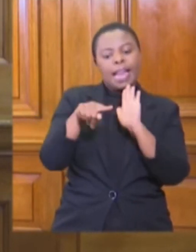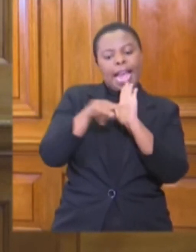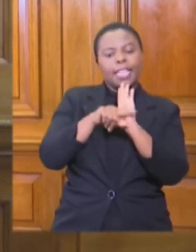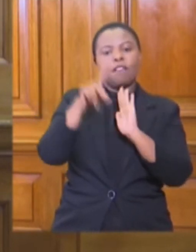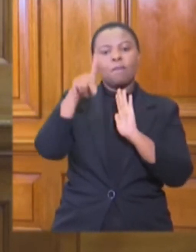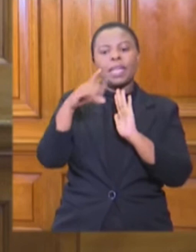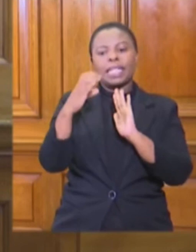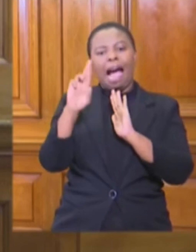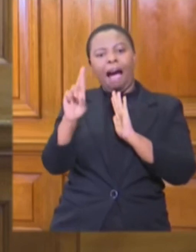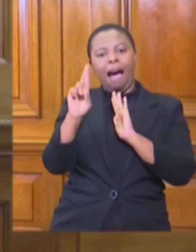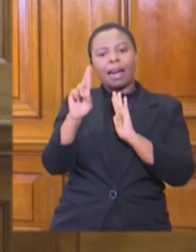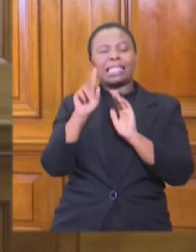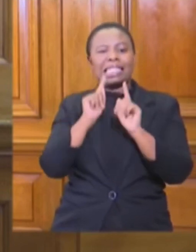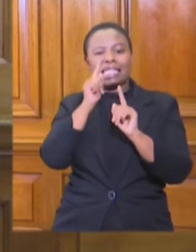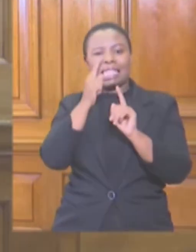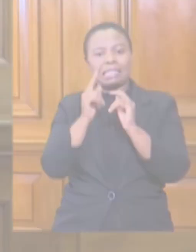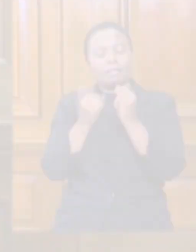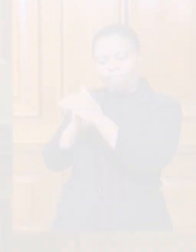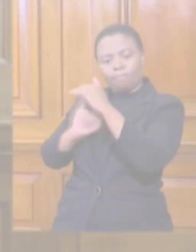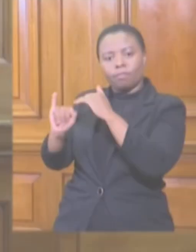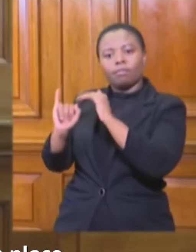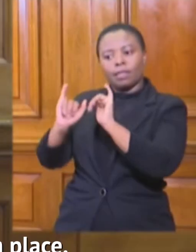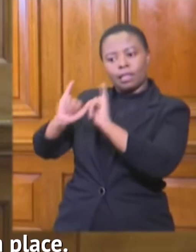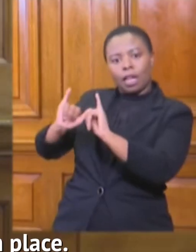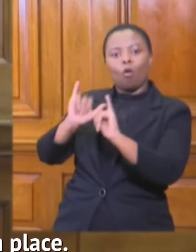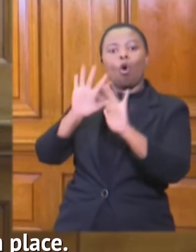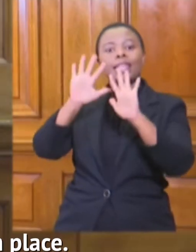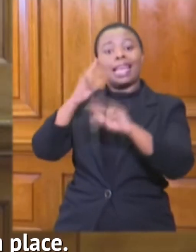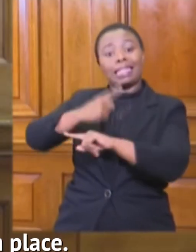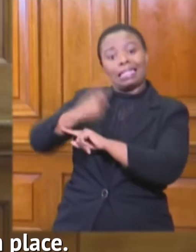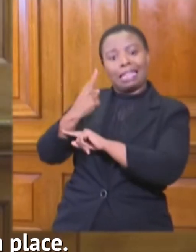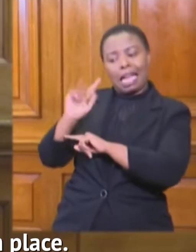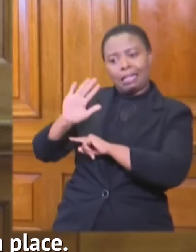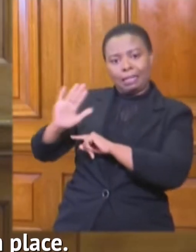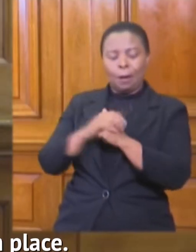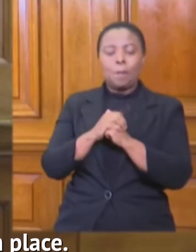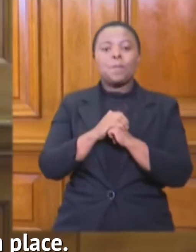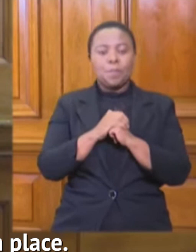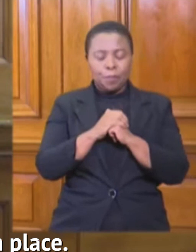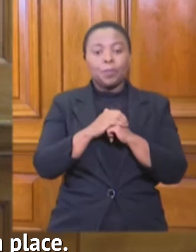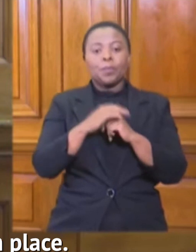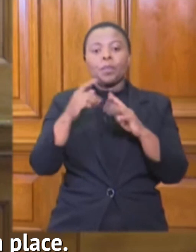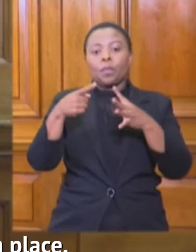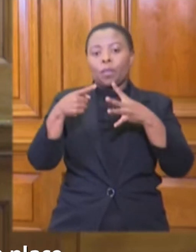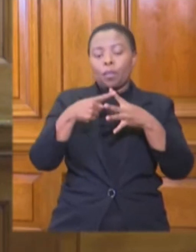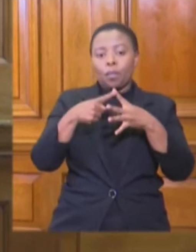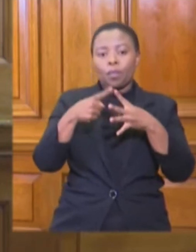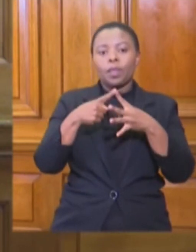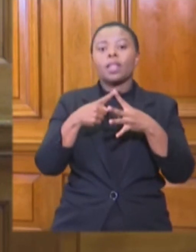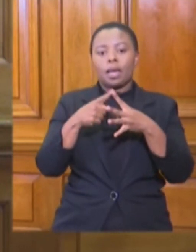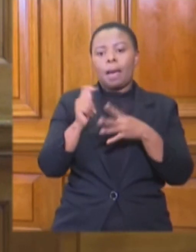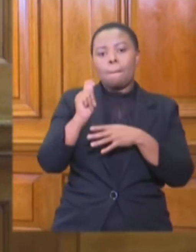not older than 72 hours. The directions that provide for the payment of the special